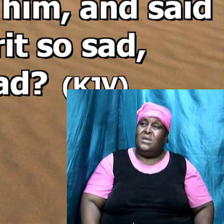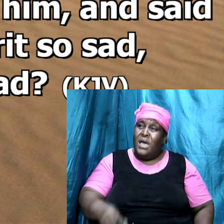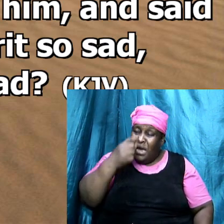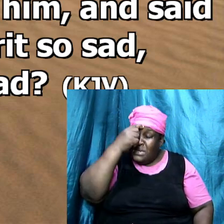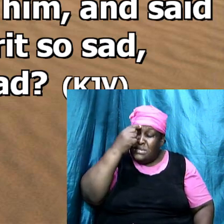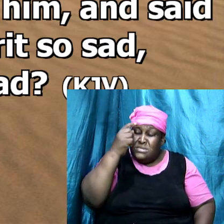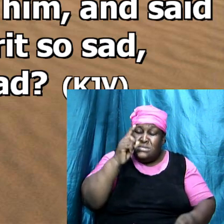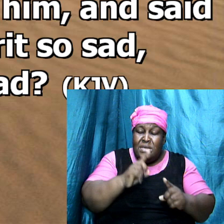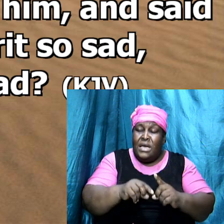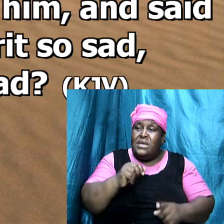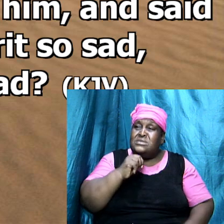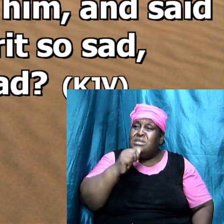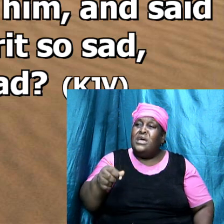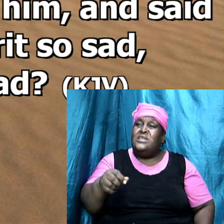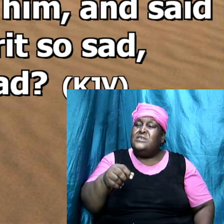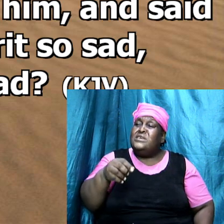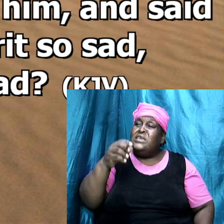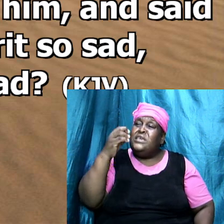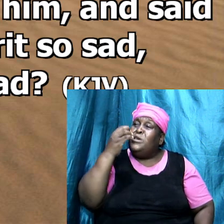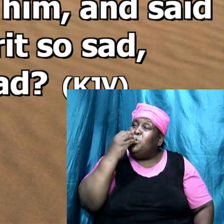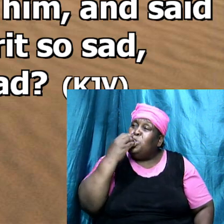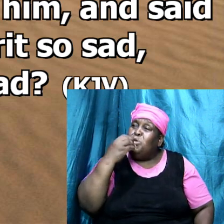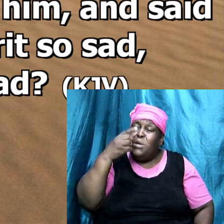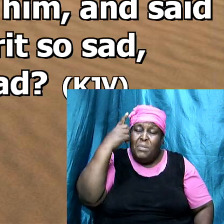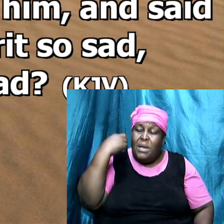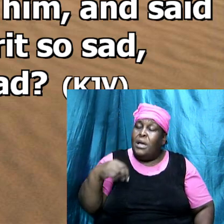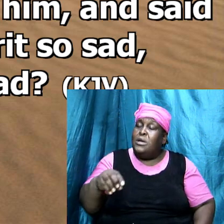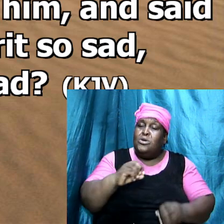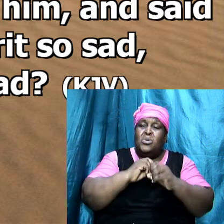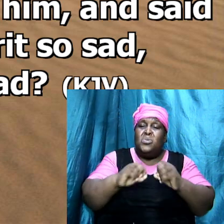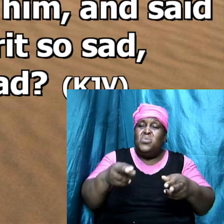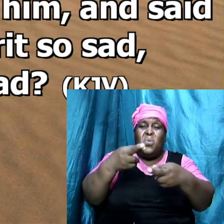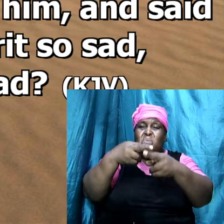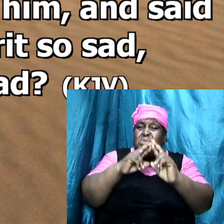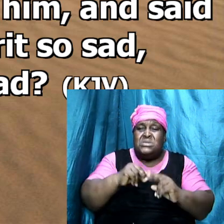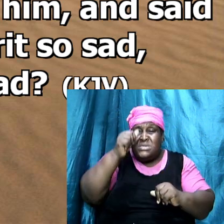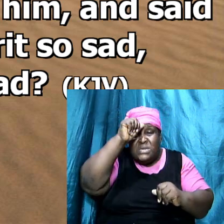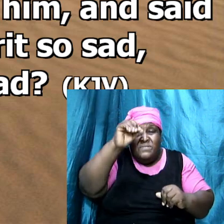hell hallelujah look here the bible says when we started out we said that he